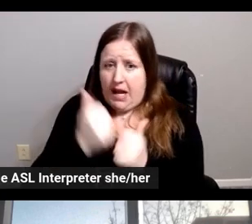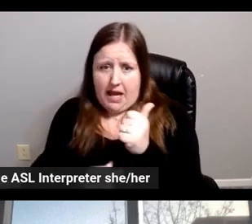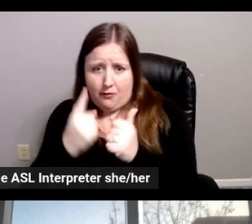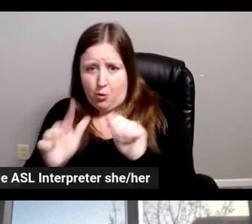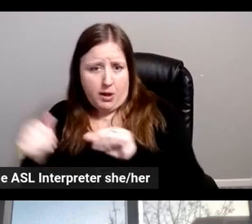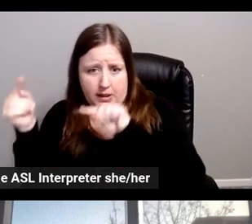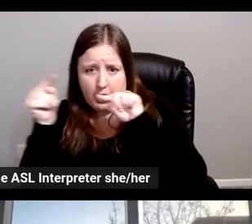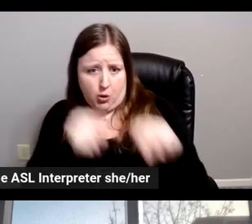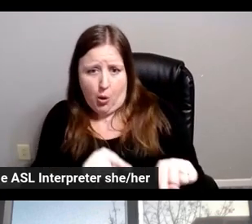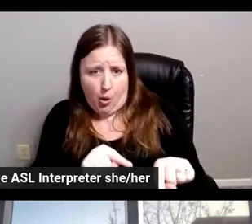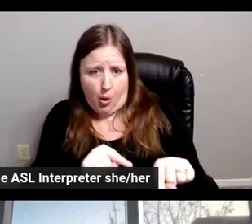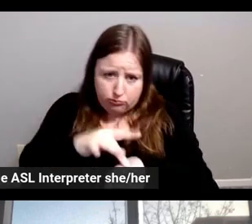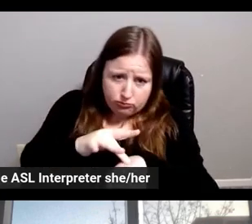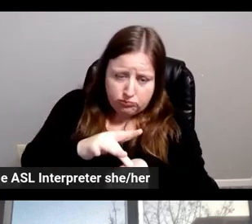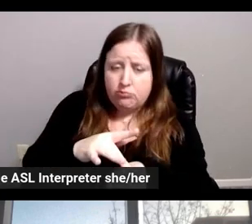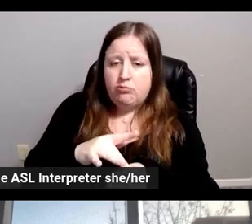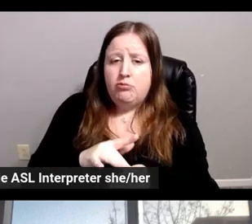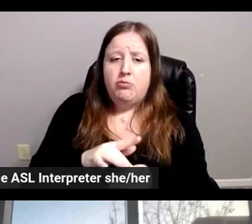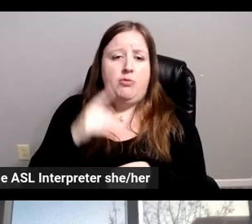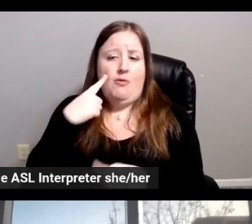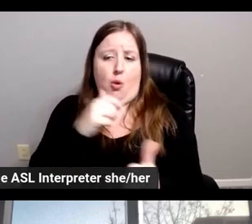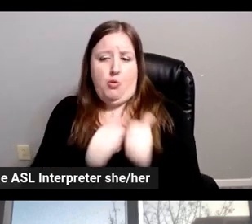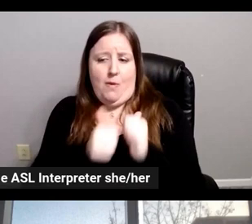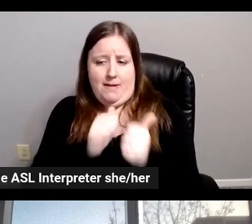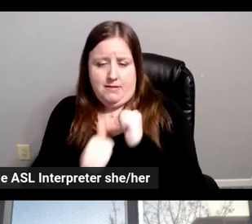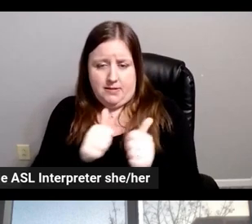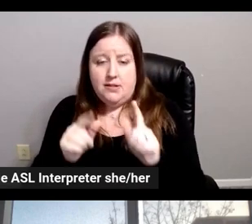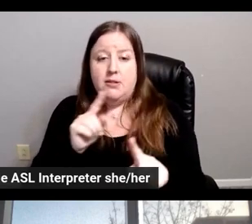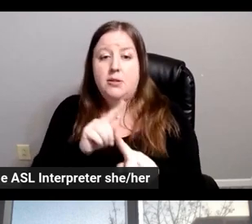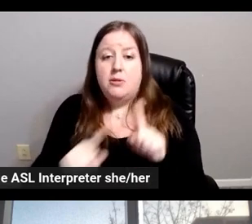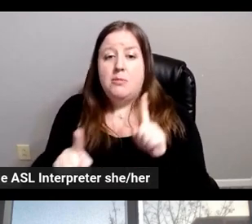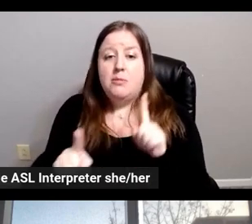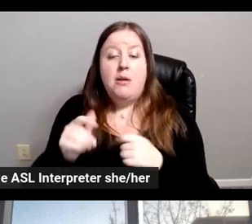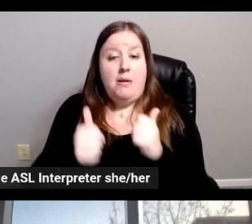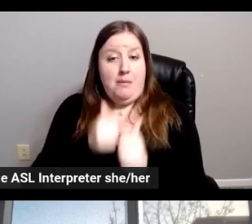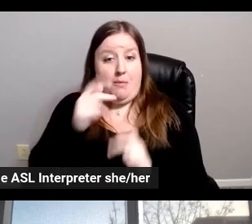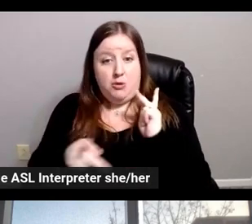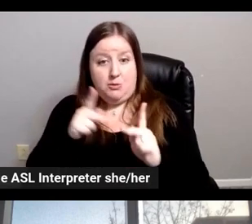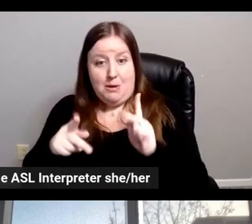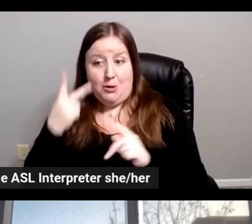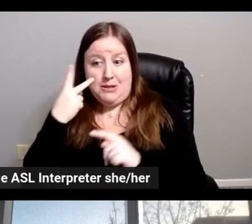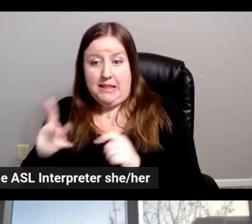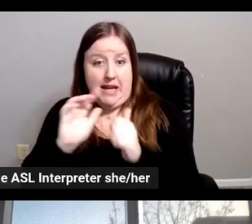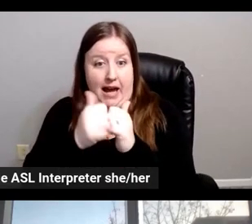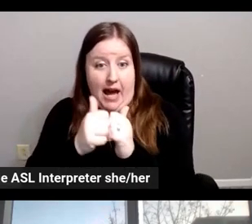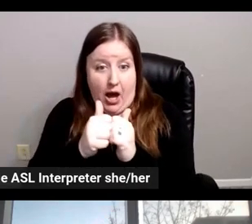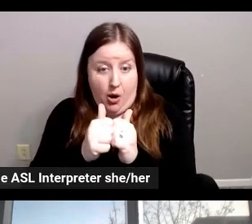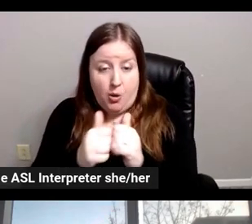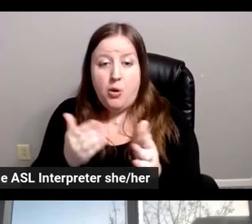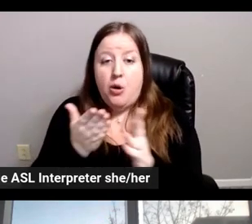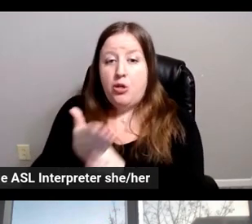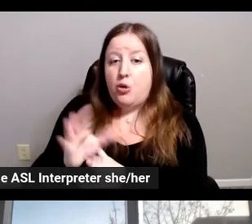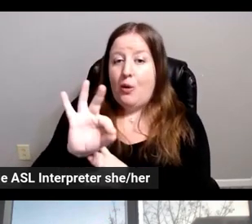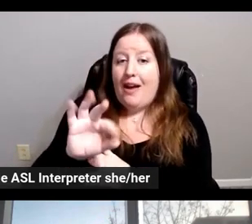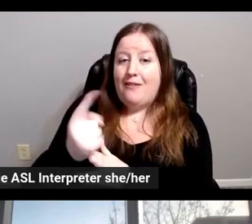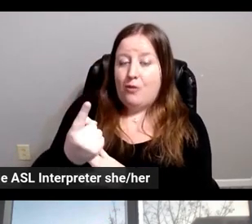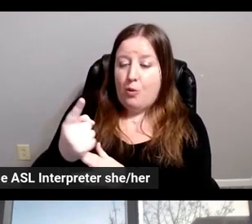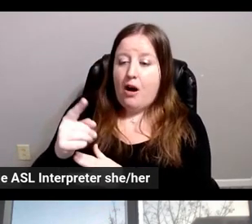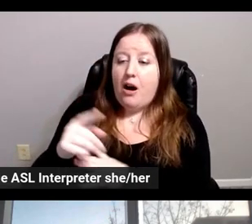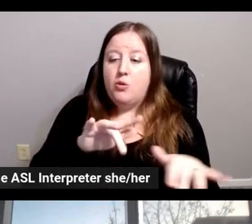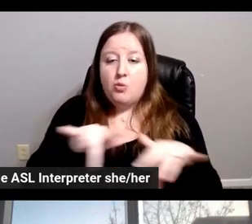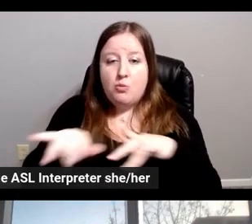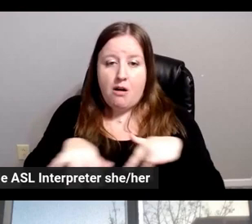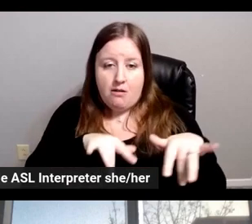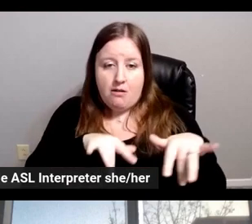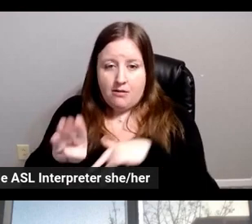race or lucky enough to go to a race. But the lens that most people get is through an F1 broadcast. And obviously,